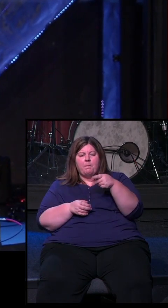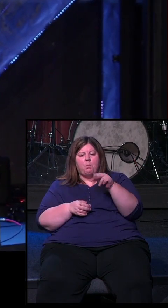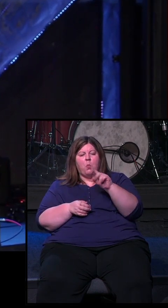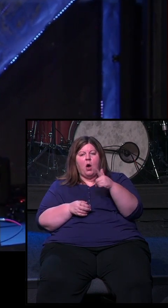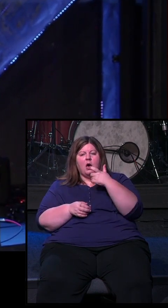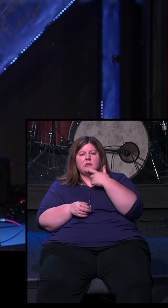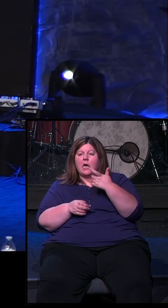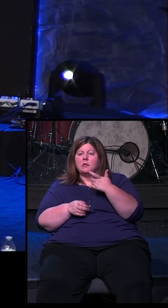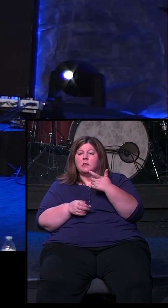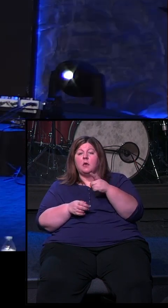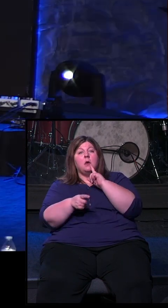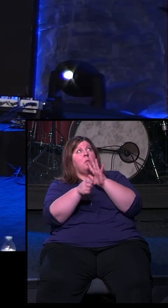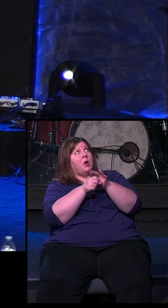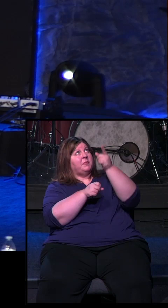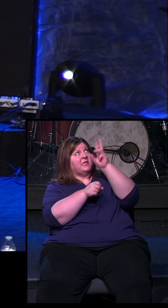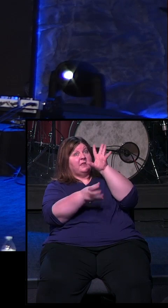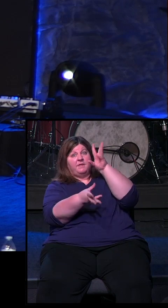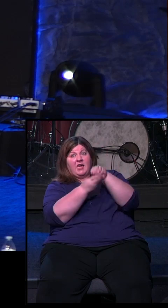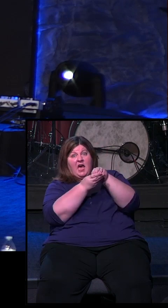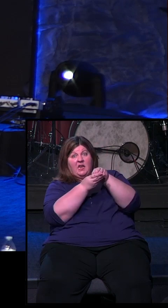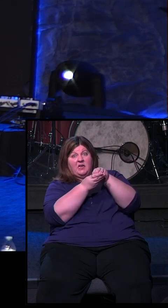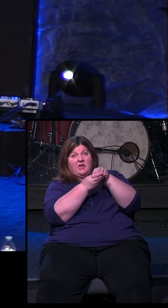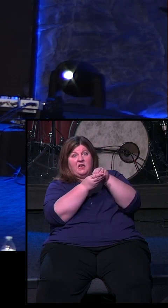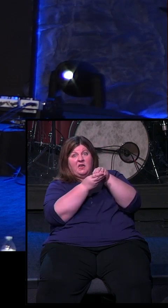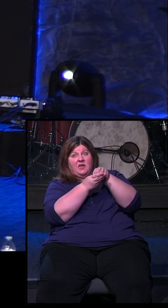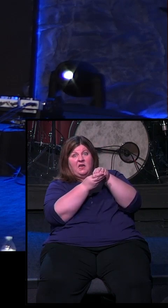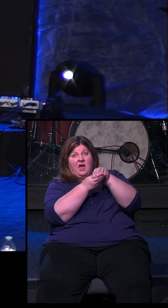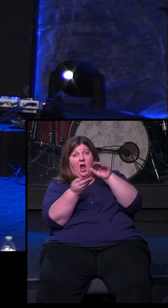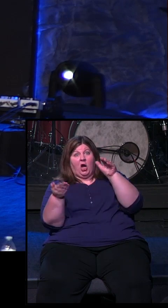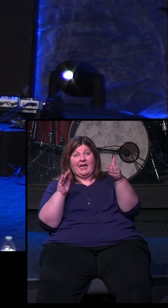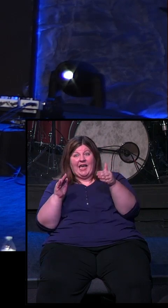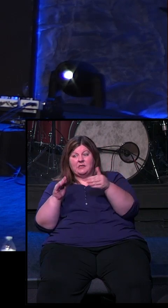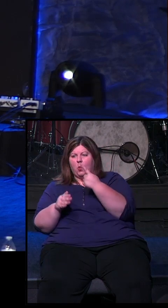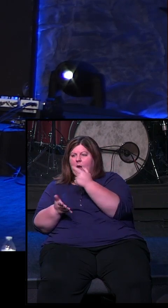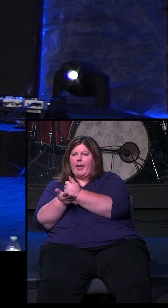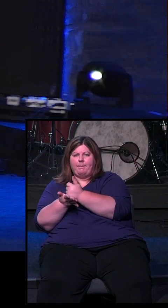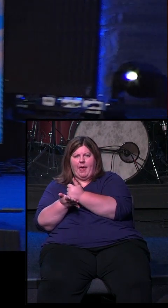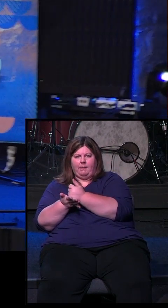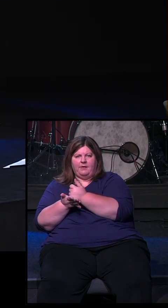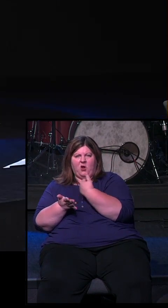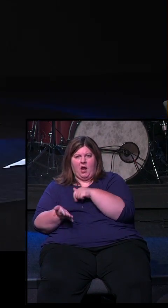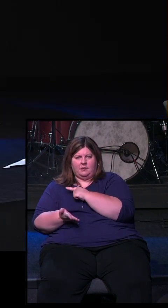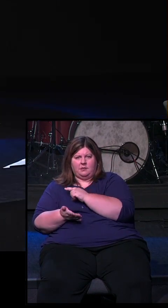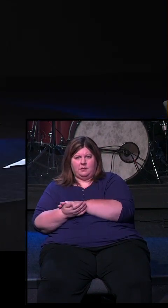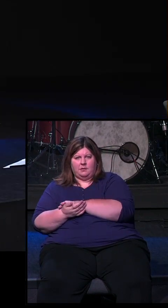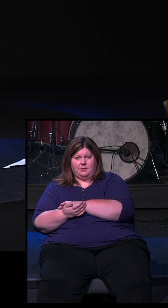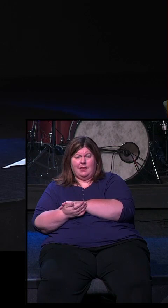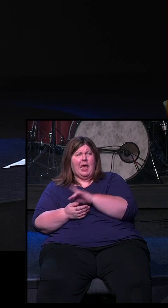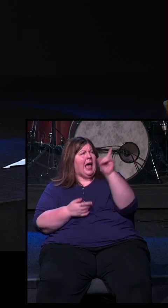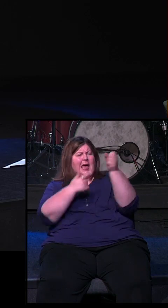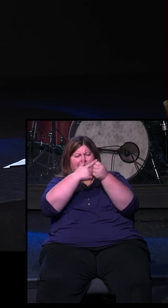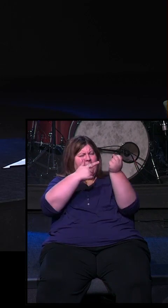all the promises of God are yes and amen for us in Jesus. What Paul's saying there is literally, all the